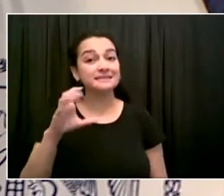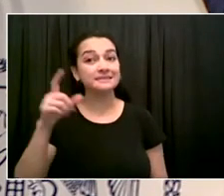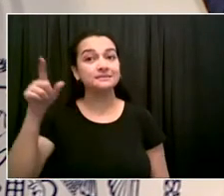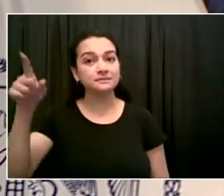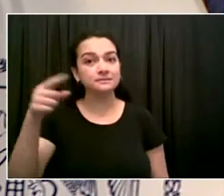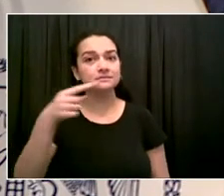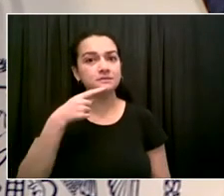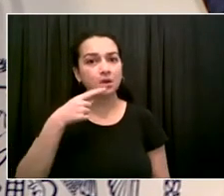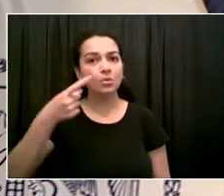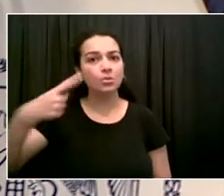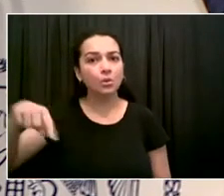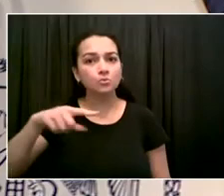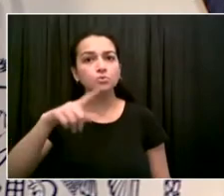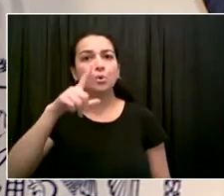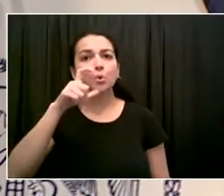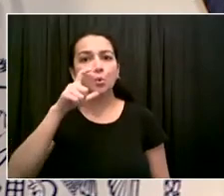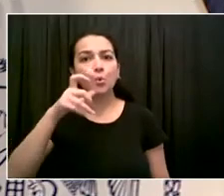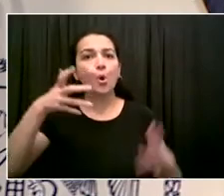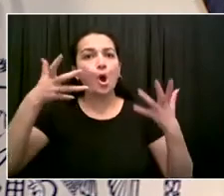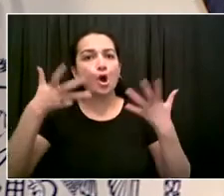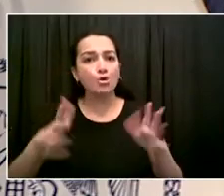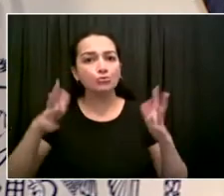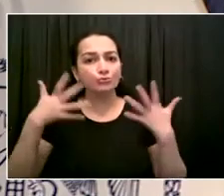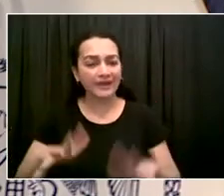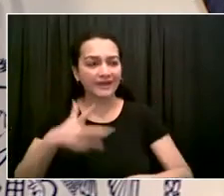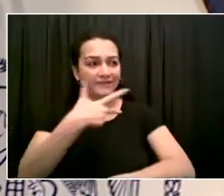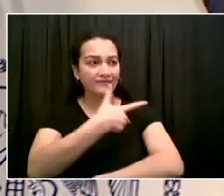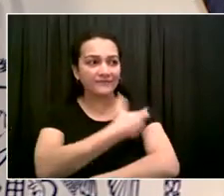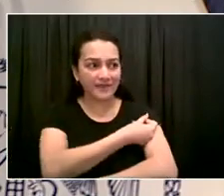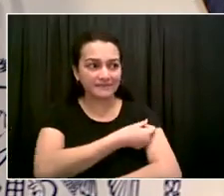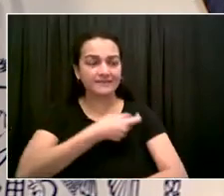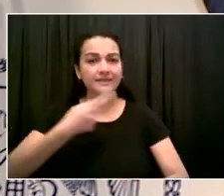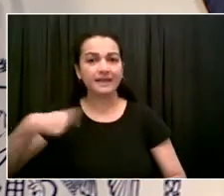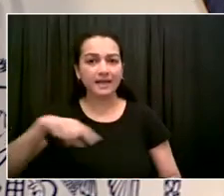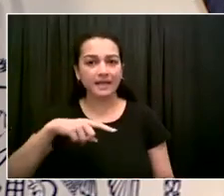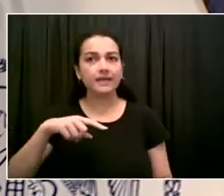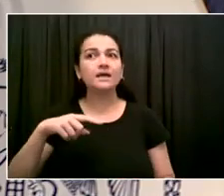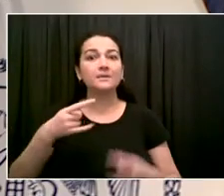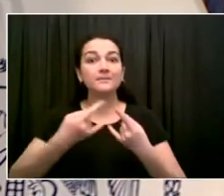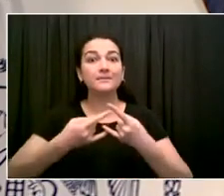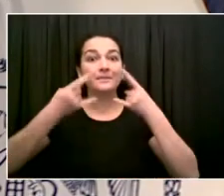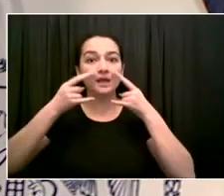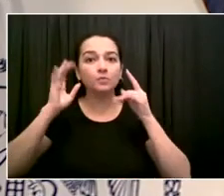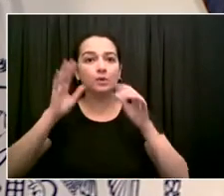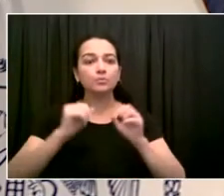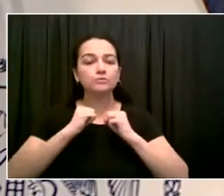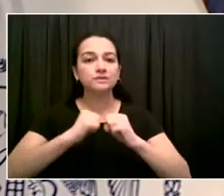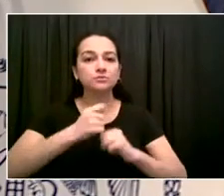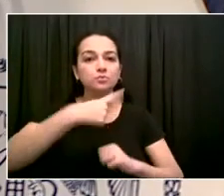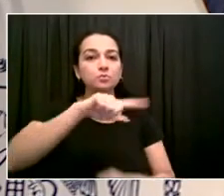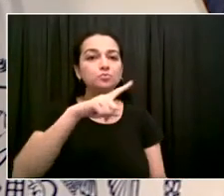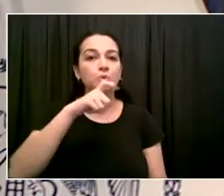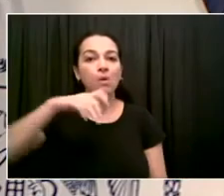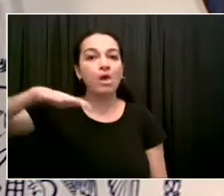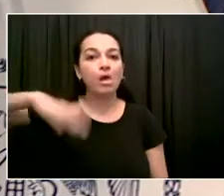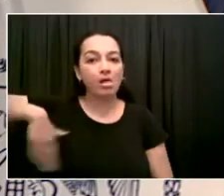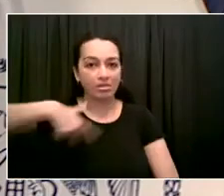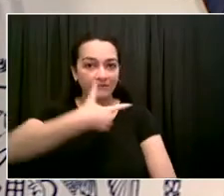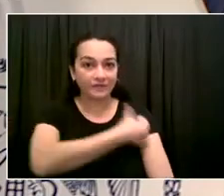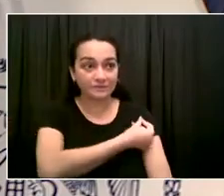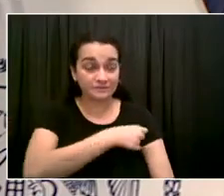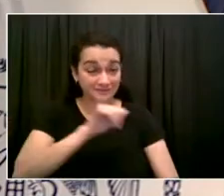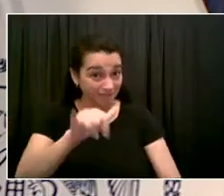correct? Derek, I'll turn to Dr. Chotsky. But just a reminder, if you look at the actual CDC guidance, certainly raising the concern